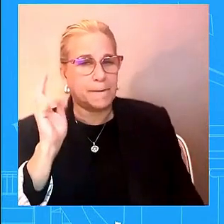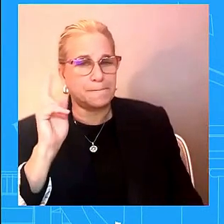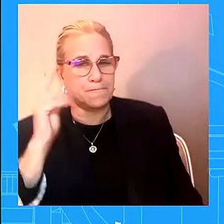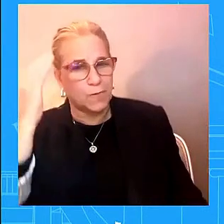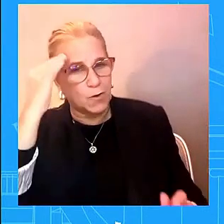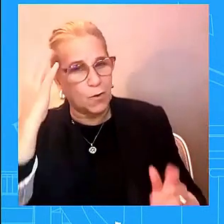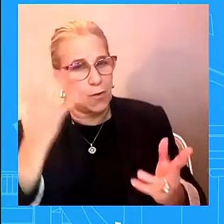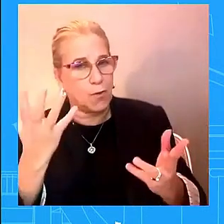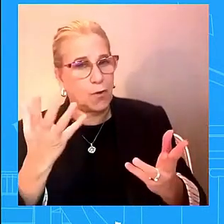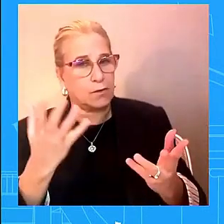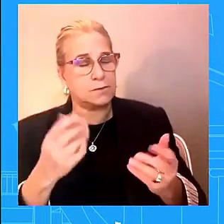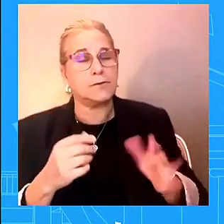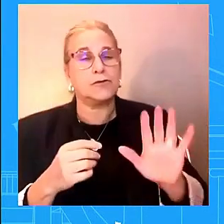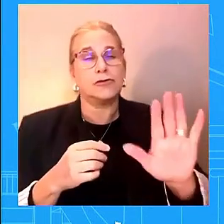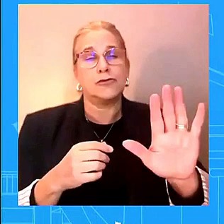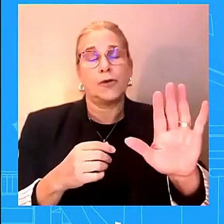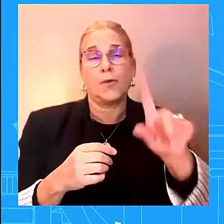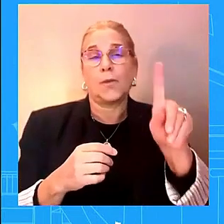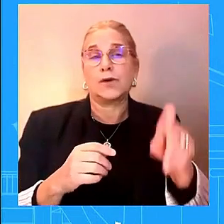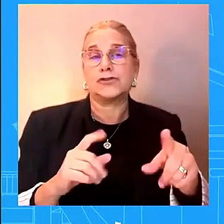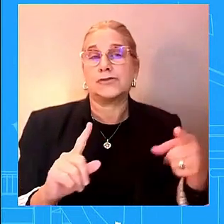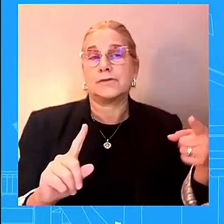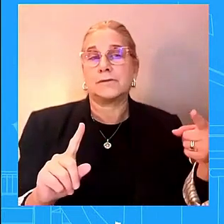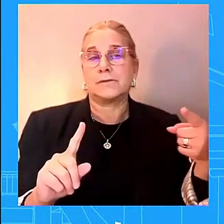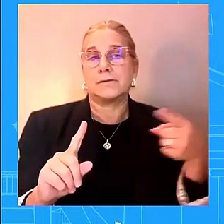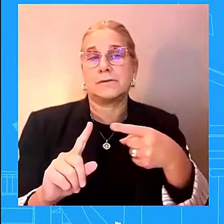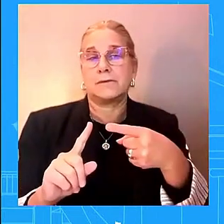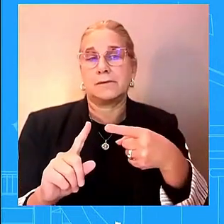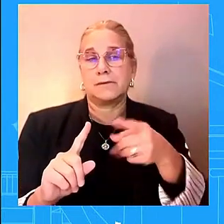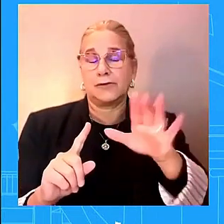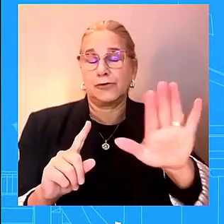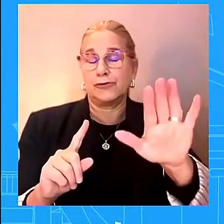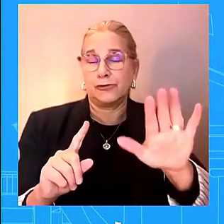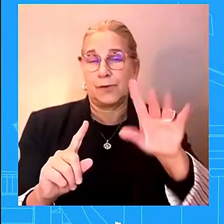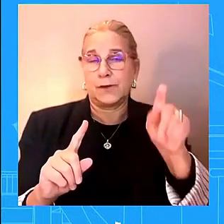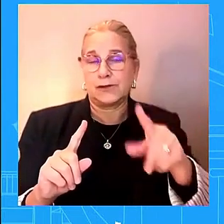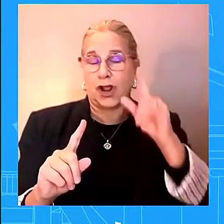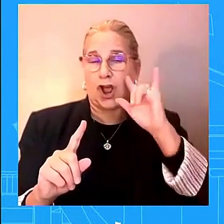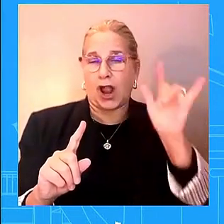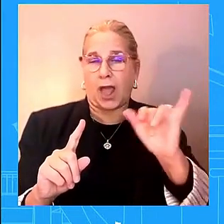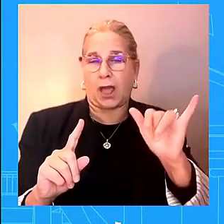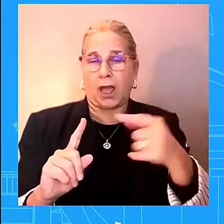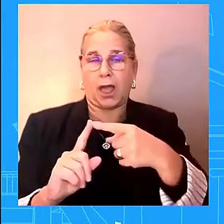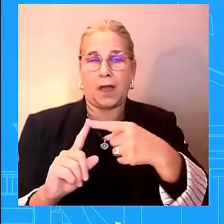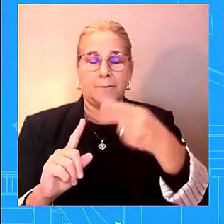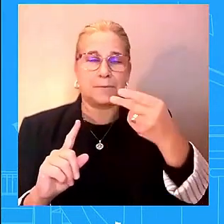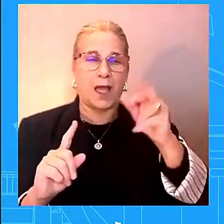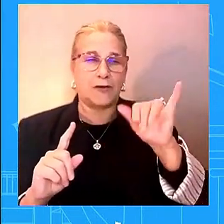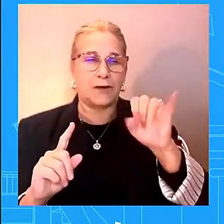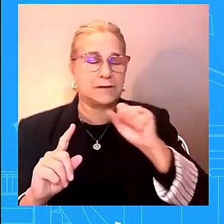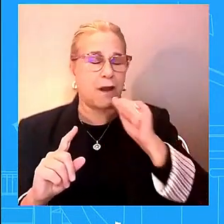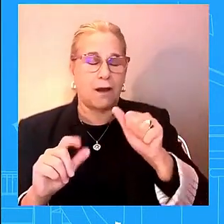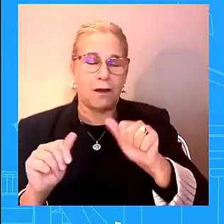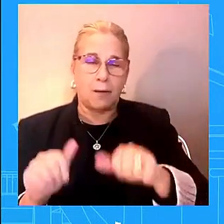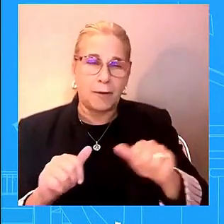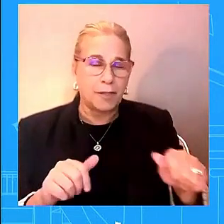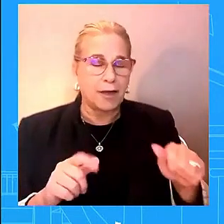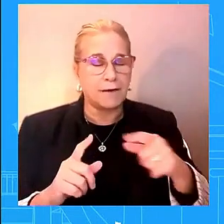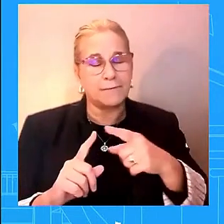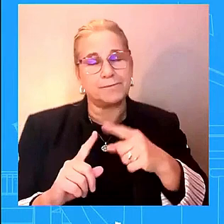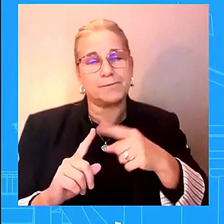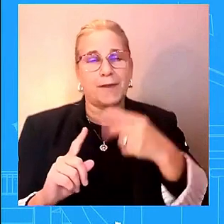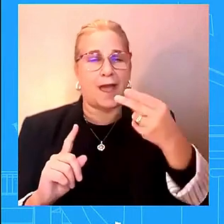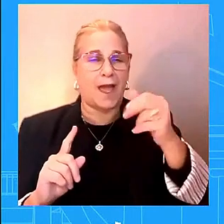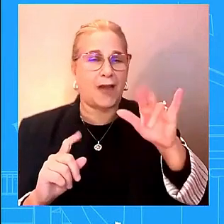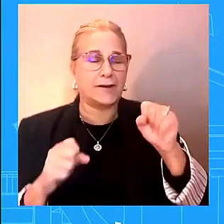she hasn't been able she has been having a difficulty if you will in answering that question and i have said to you and i was